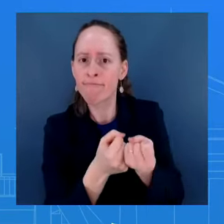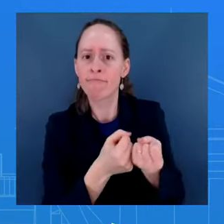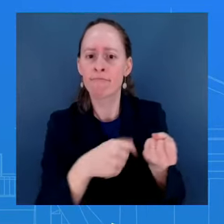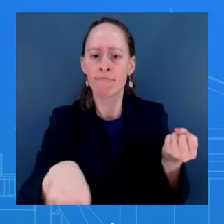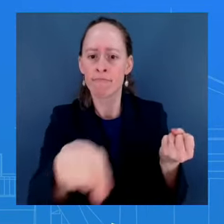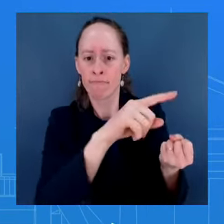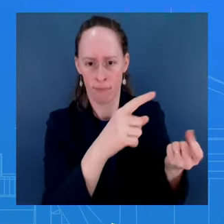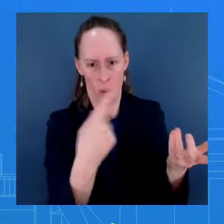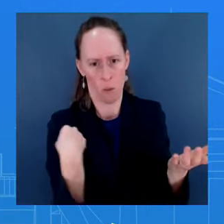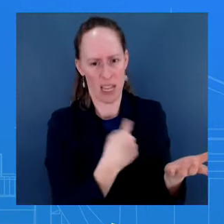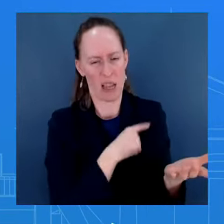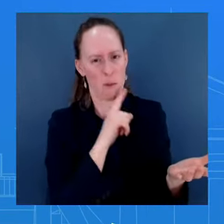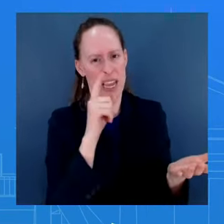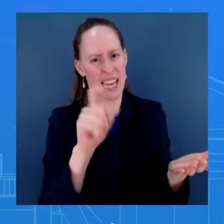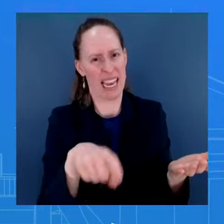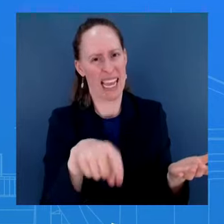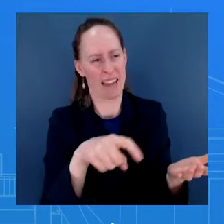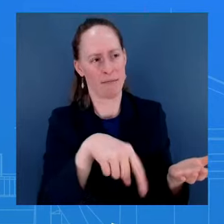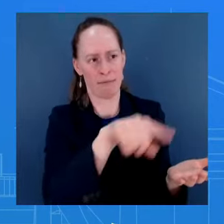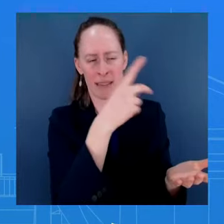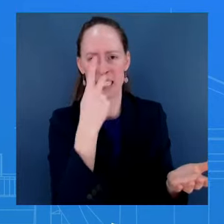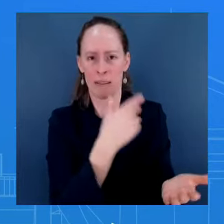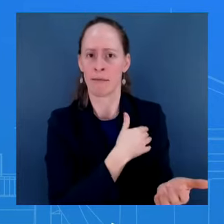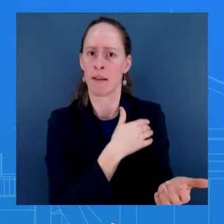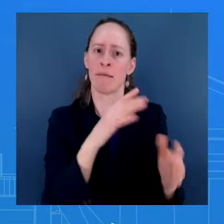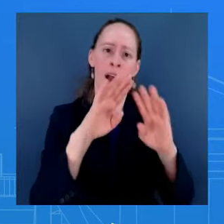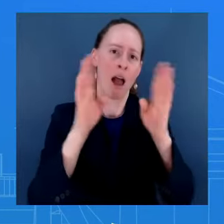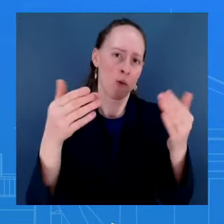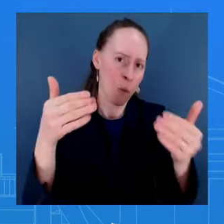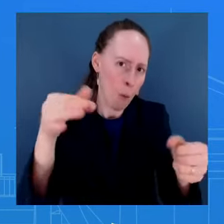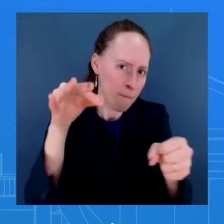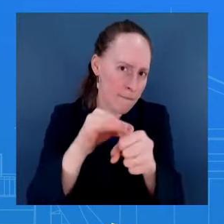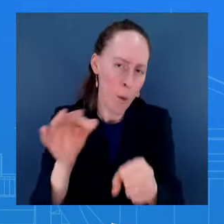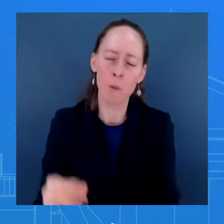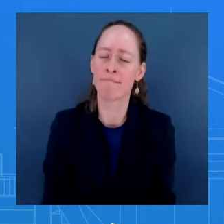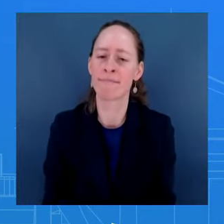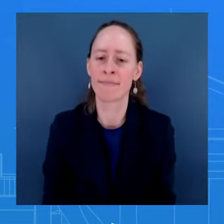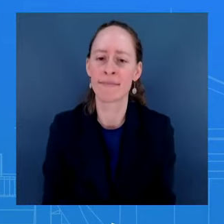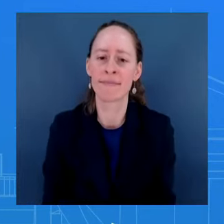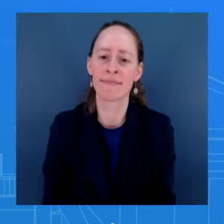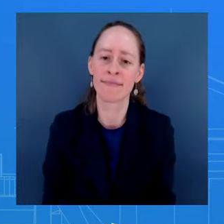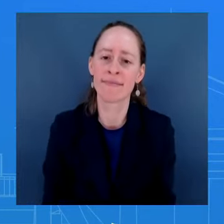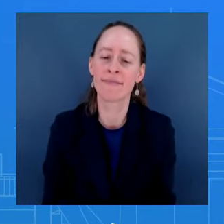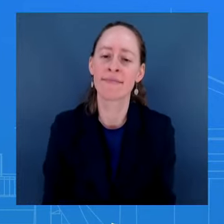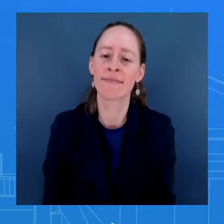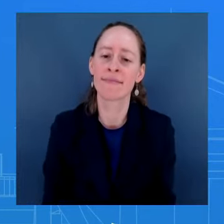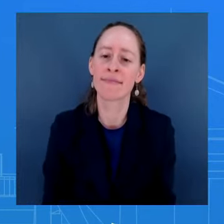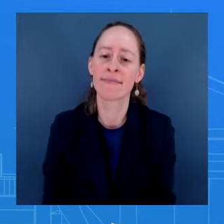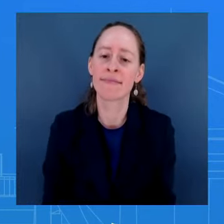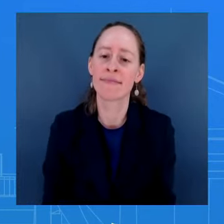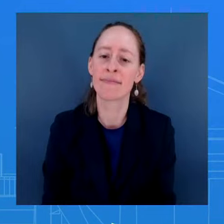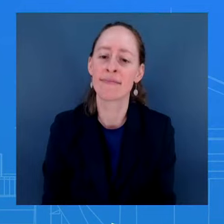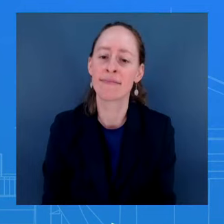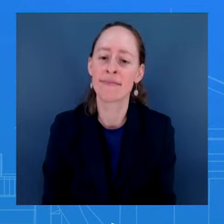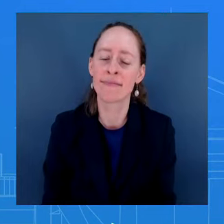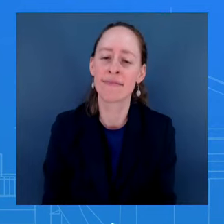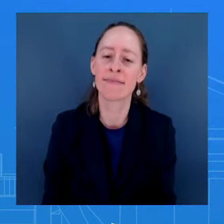just to button something up on Haiti, yesterday, Admiral Kirby said that it was a simplistic explanation that